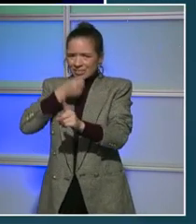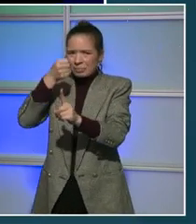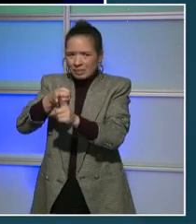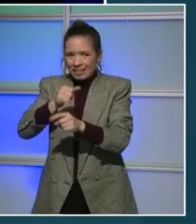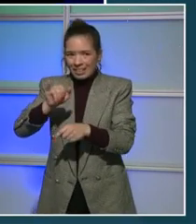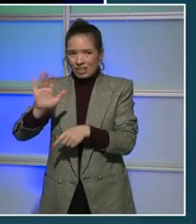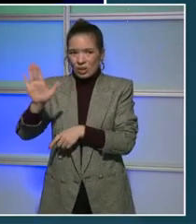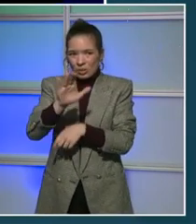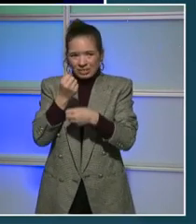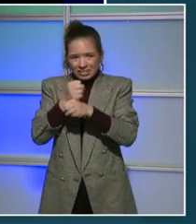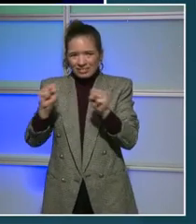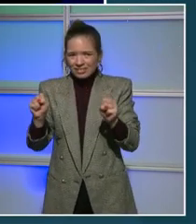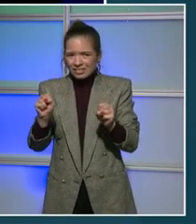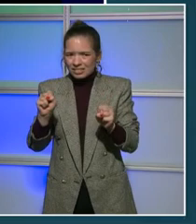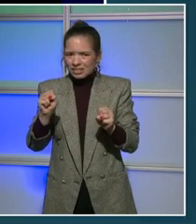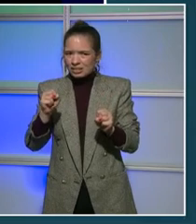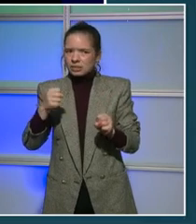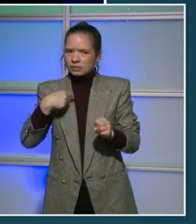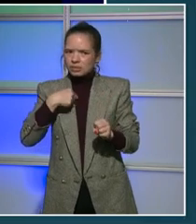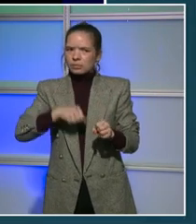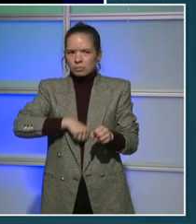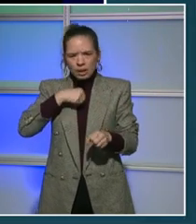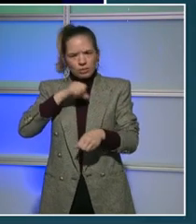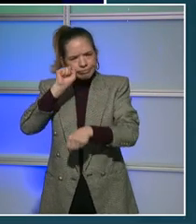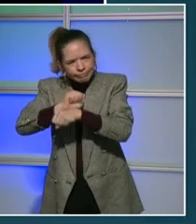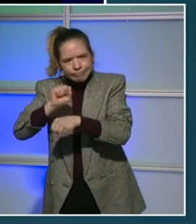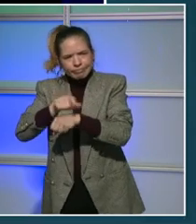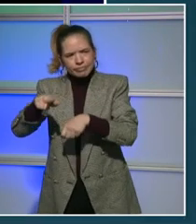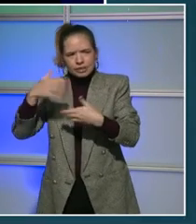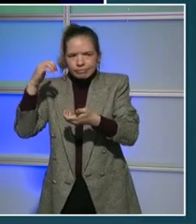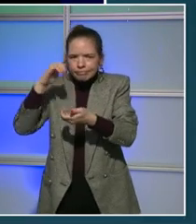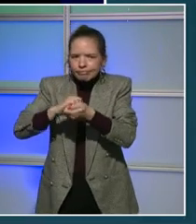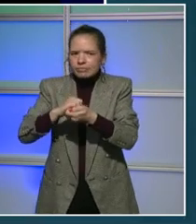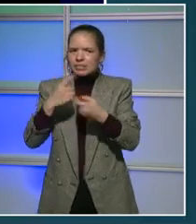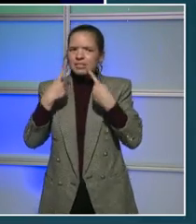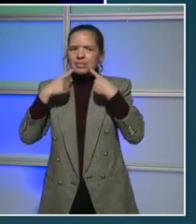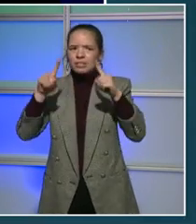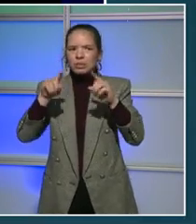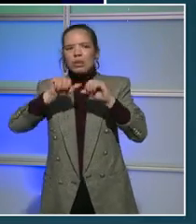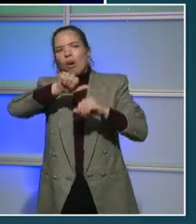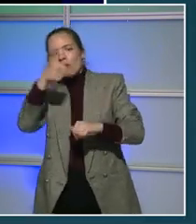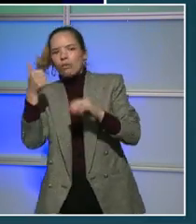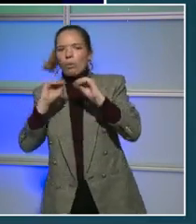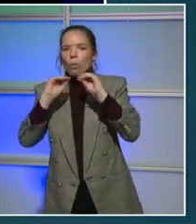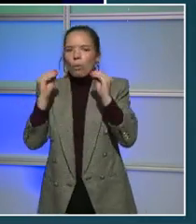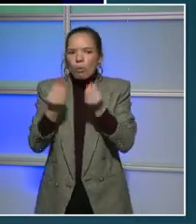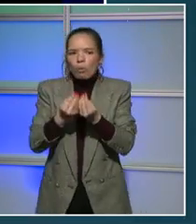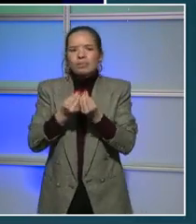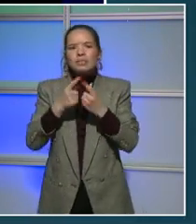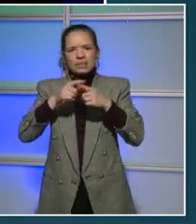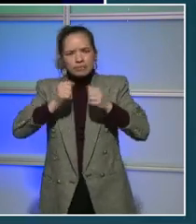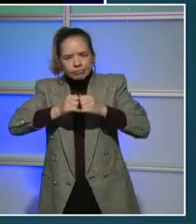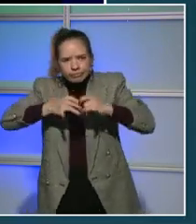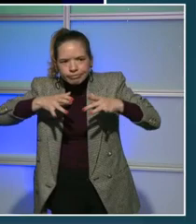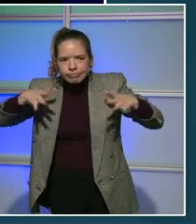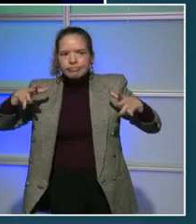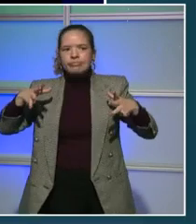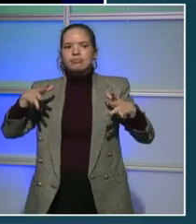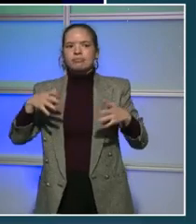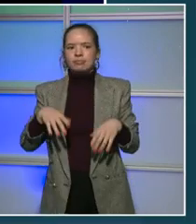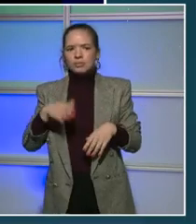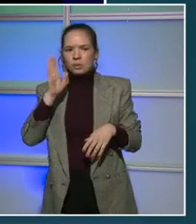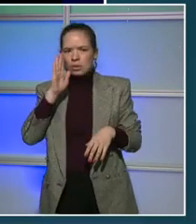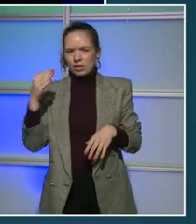work. We have partnered with very effective organizations and even expanded it. Someone will remind me,